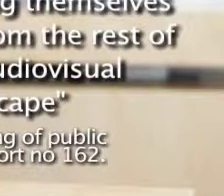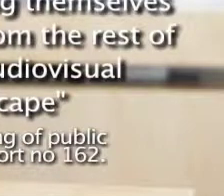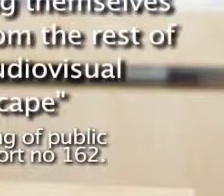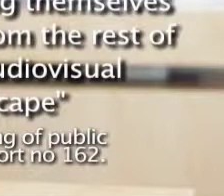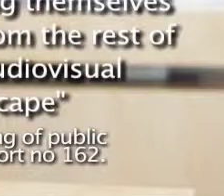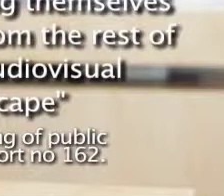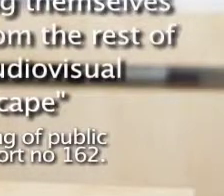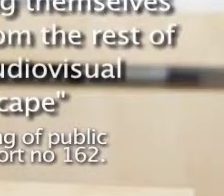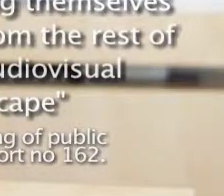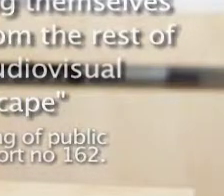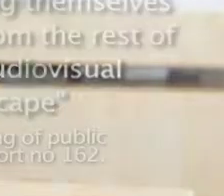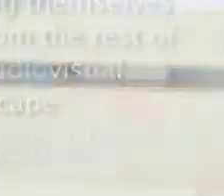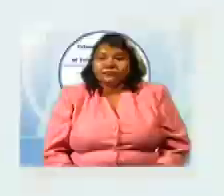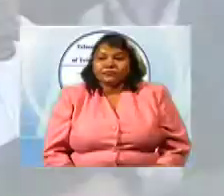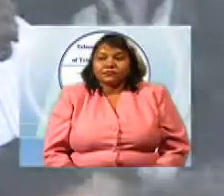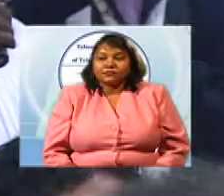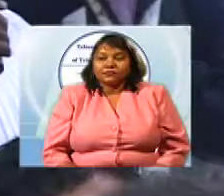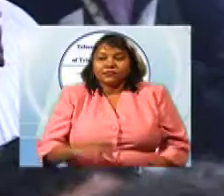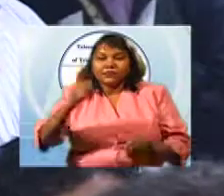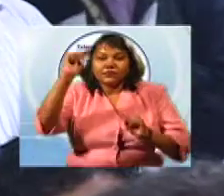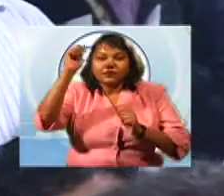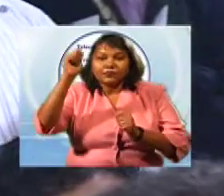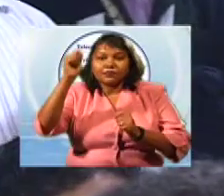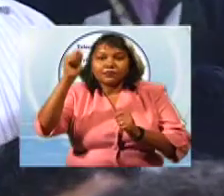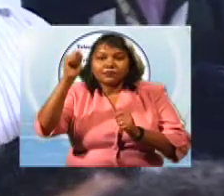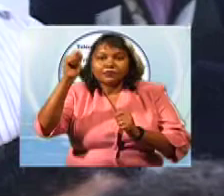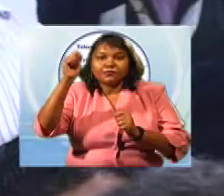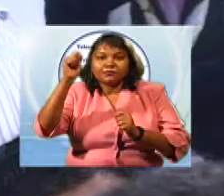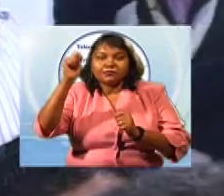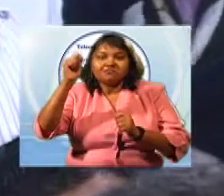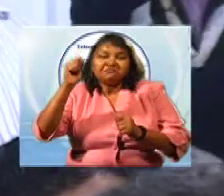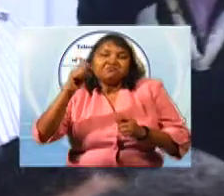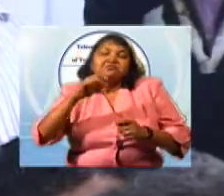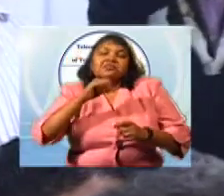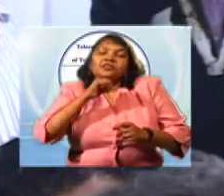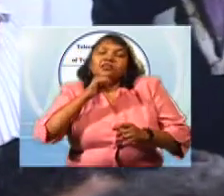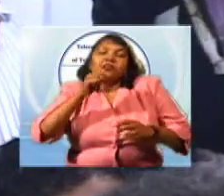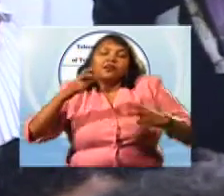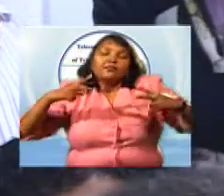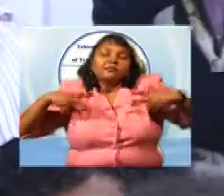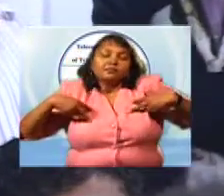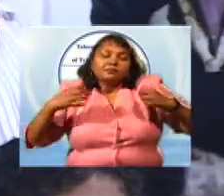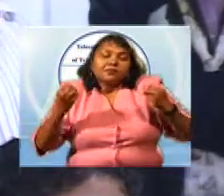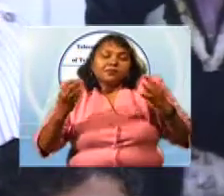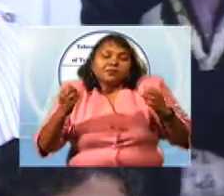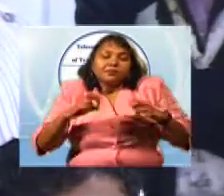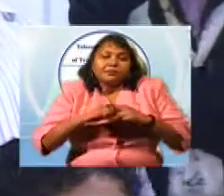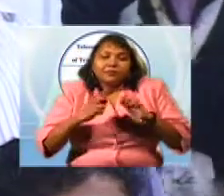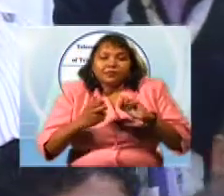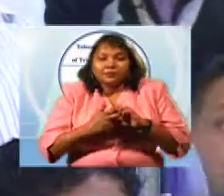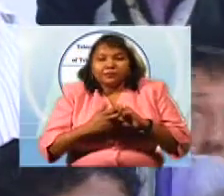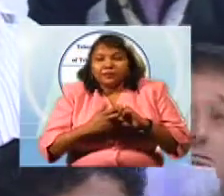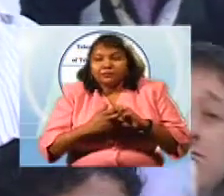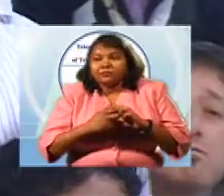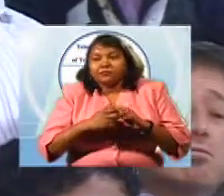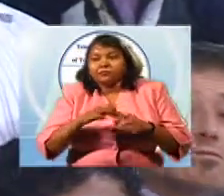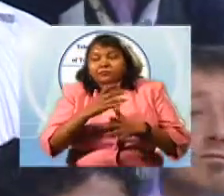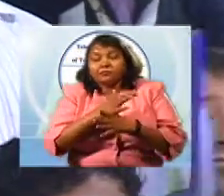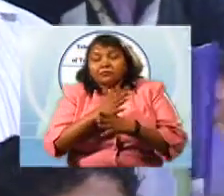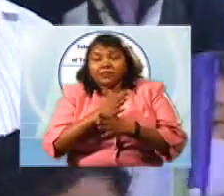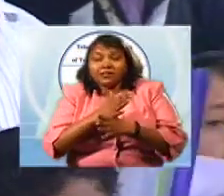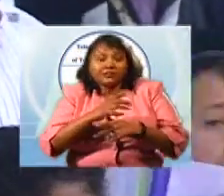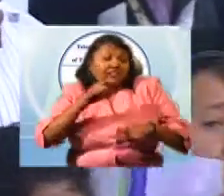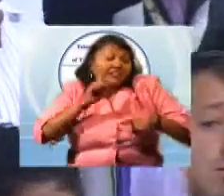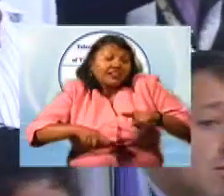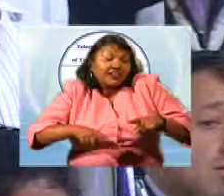from the audio-visual landscape. Tobago is suffering from some of the broadcasters. We